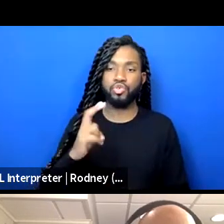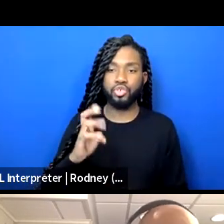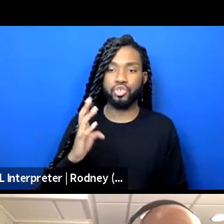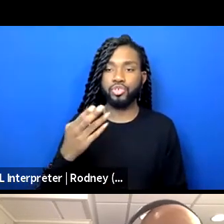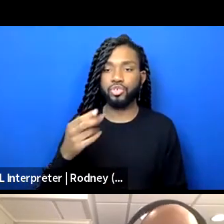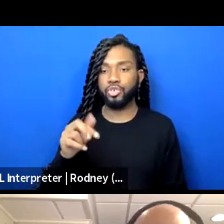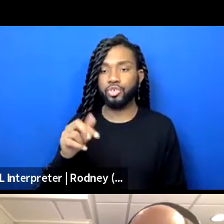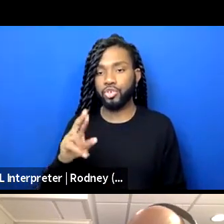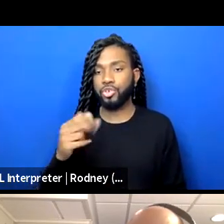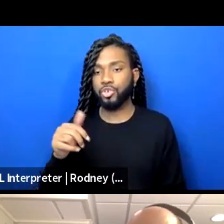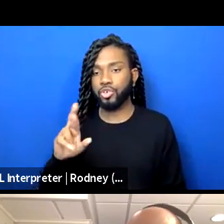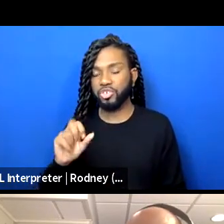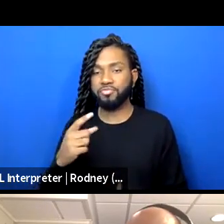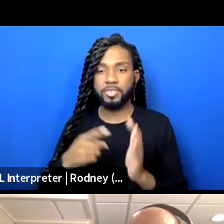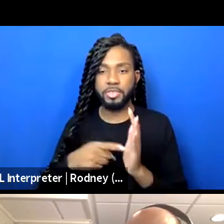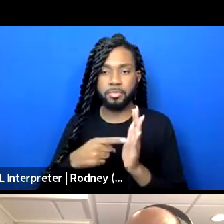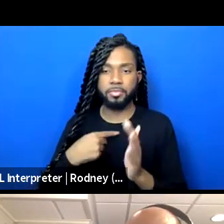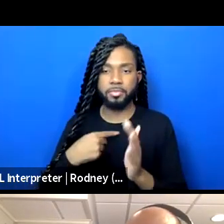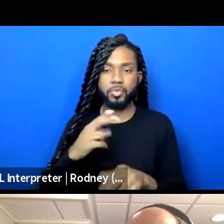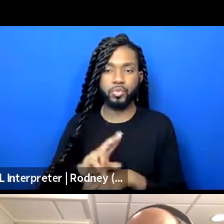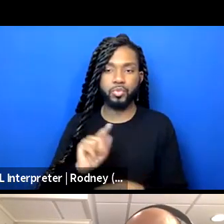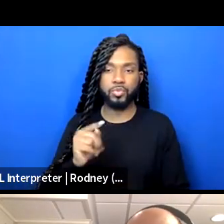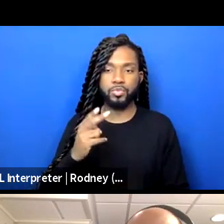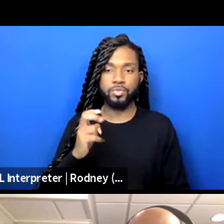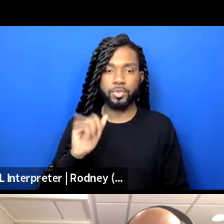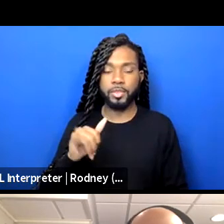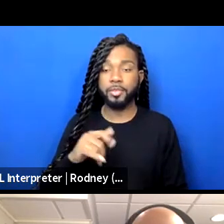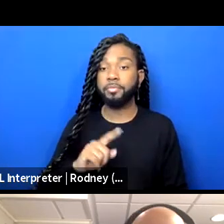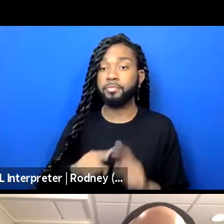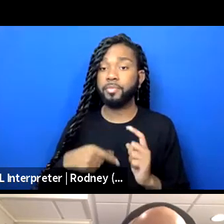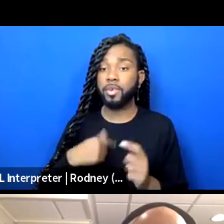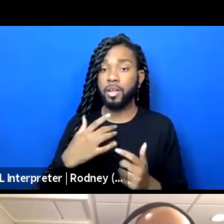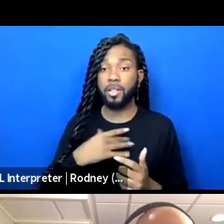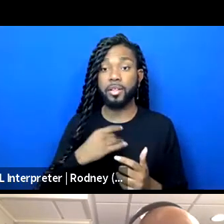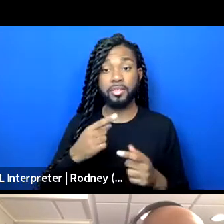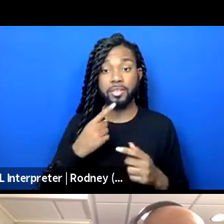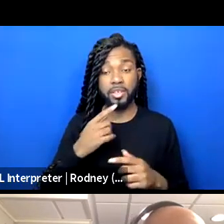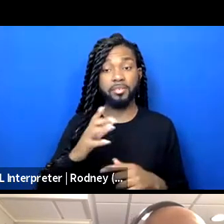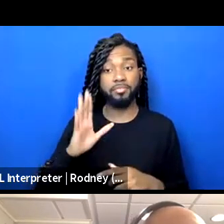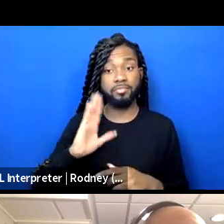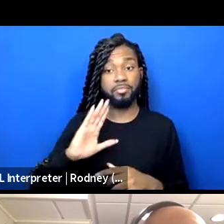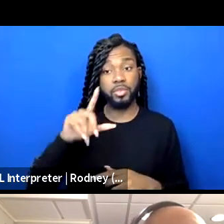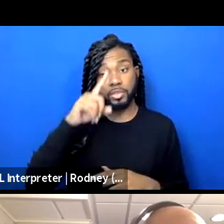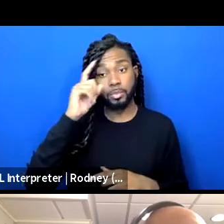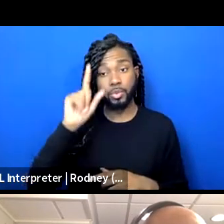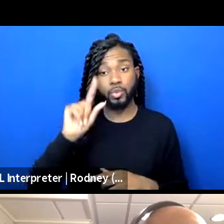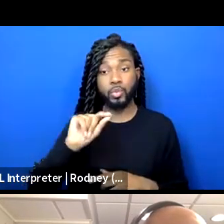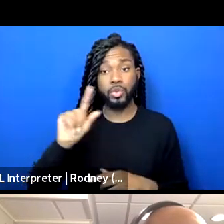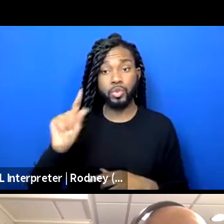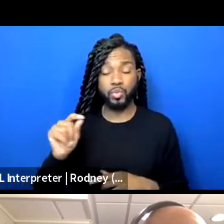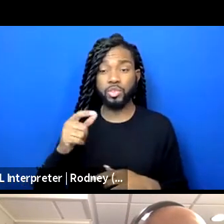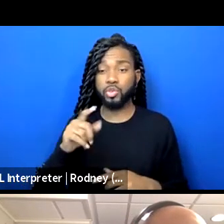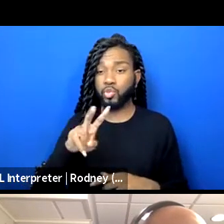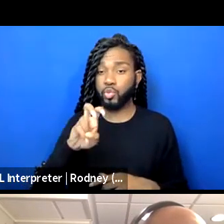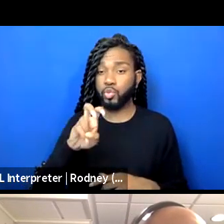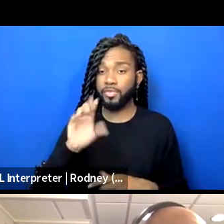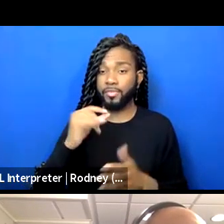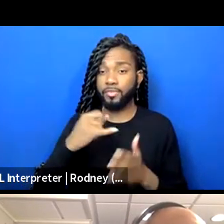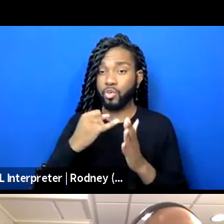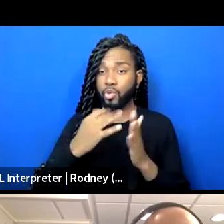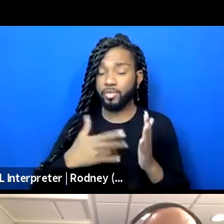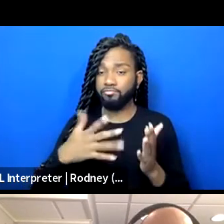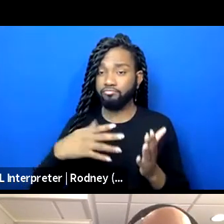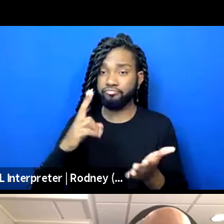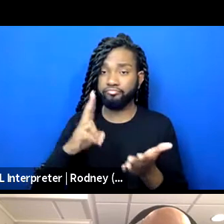day. And I would just like to say that, you know, in the summer of 2020, over 250 artists signed a